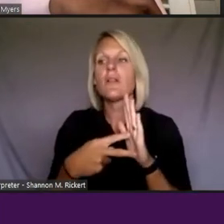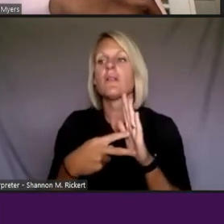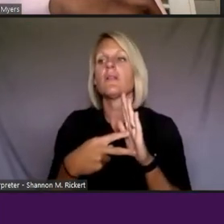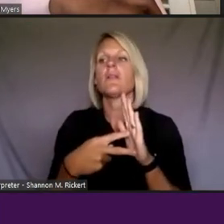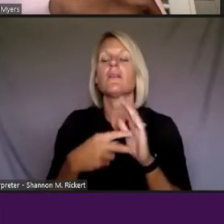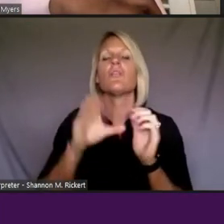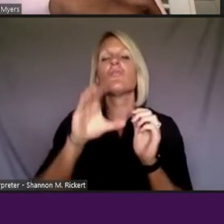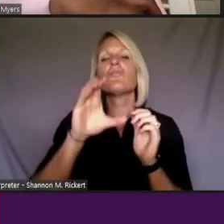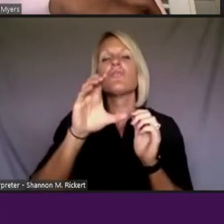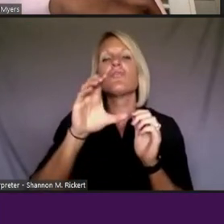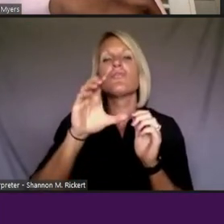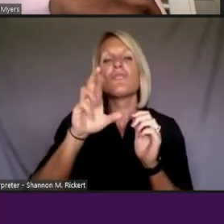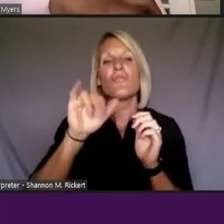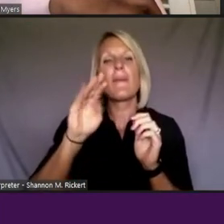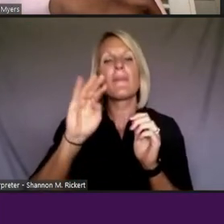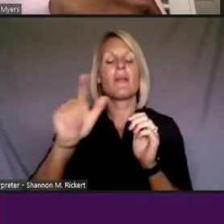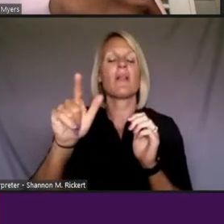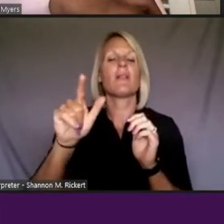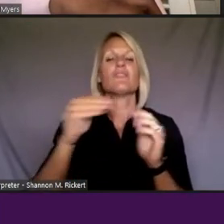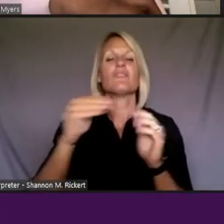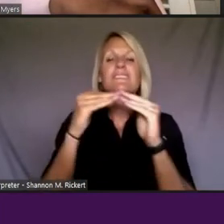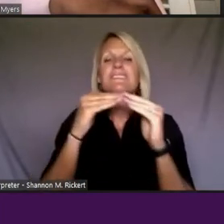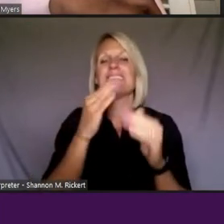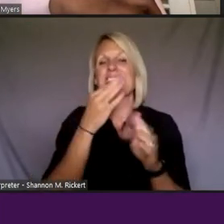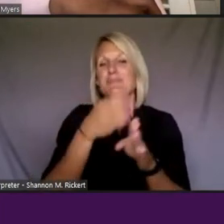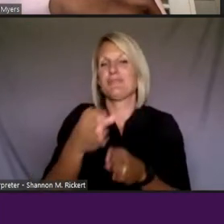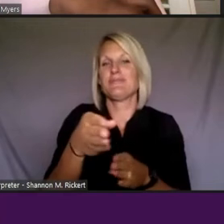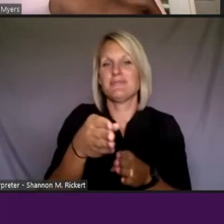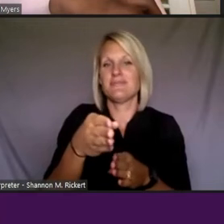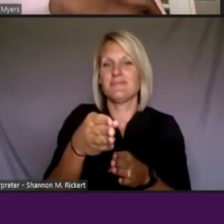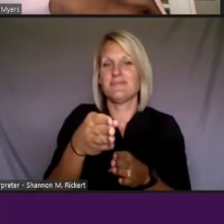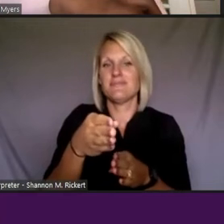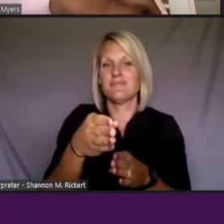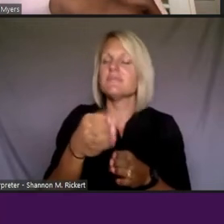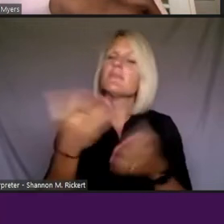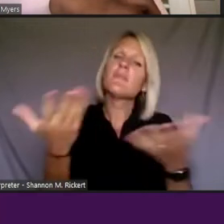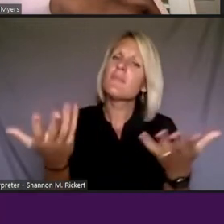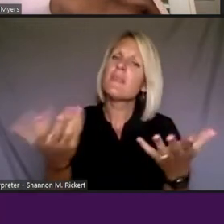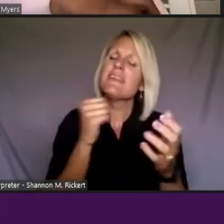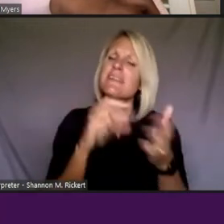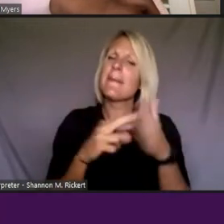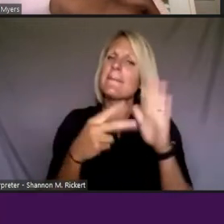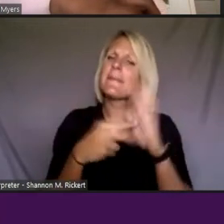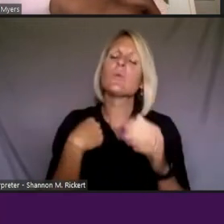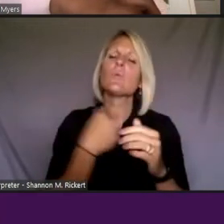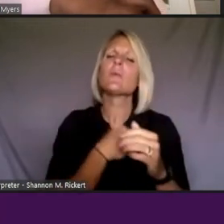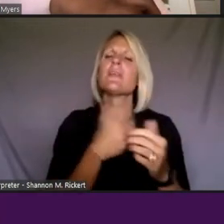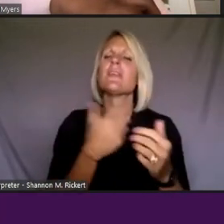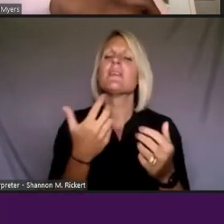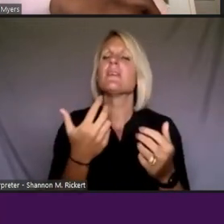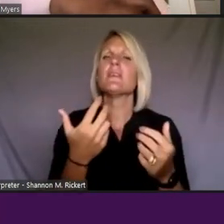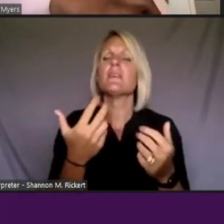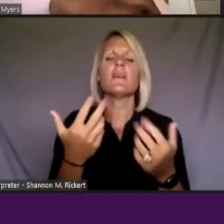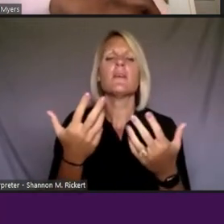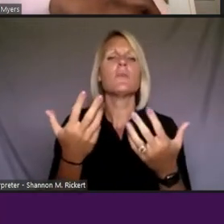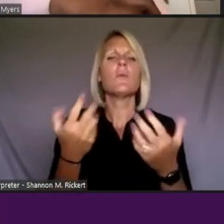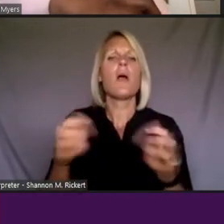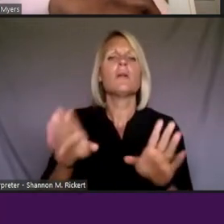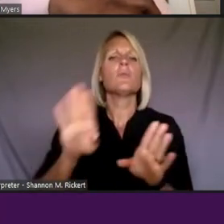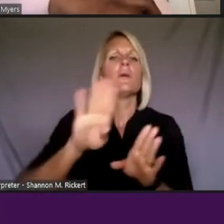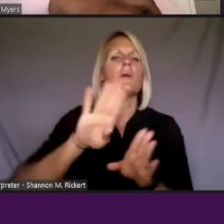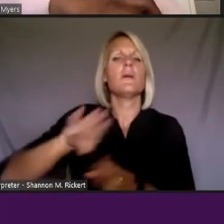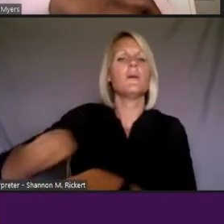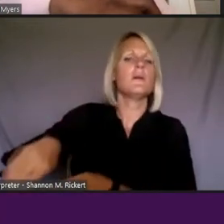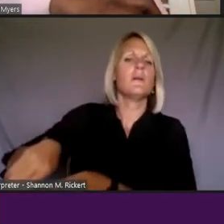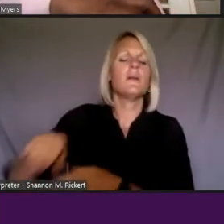expert, you know, and what it speaks to is not that we're, we don't want to diminish the voice of, you know, just around where